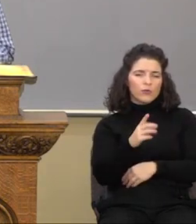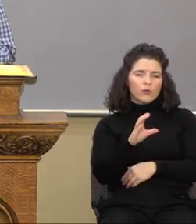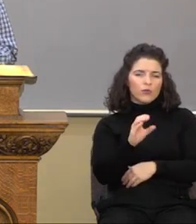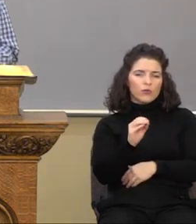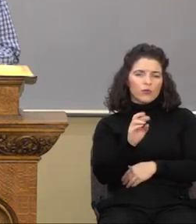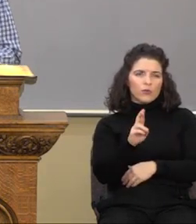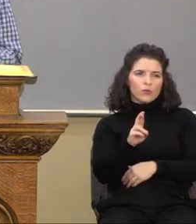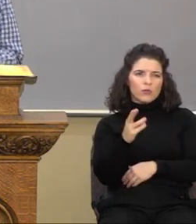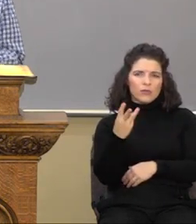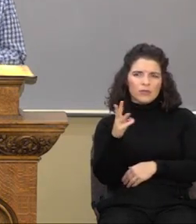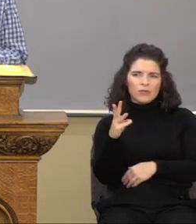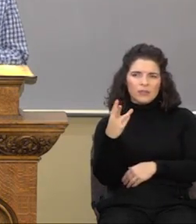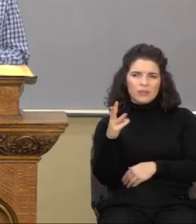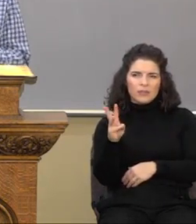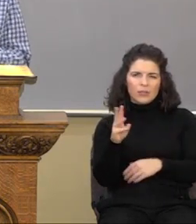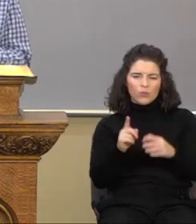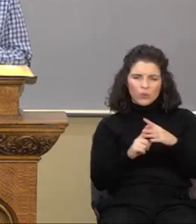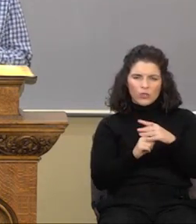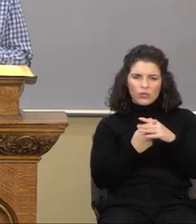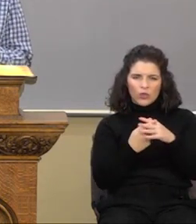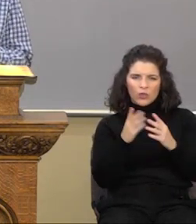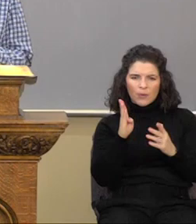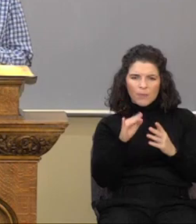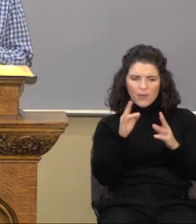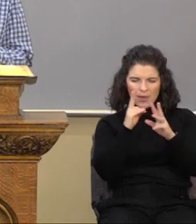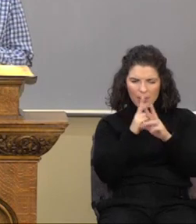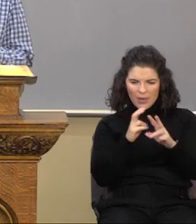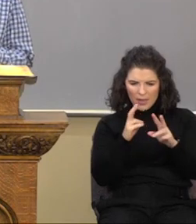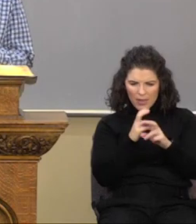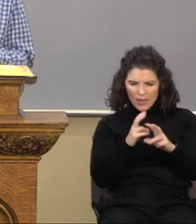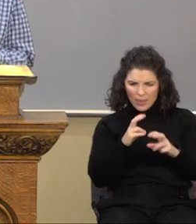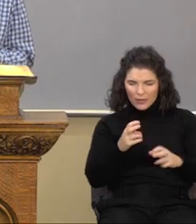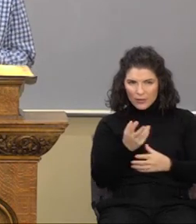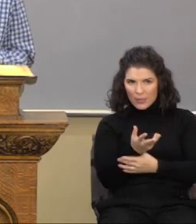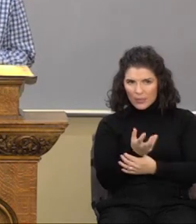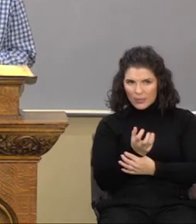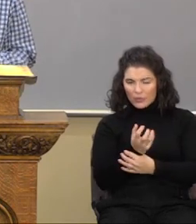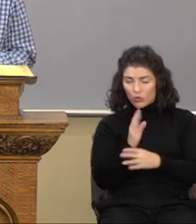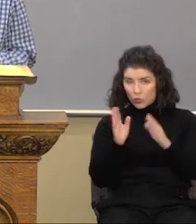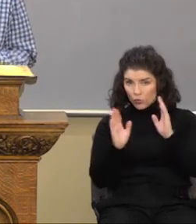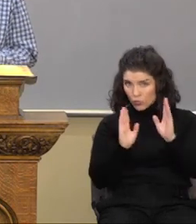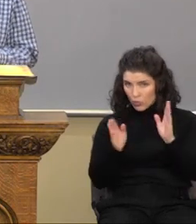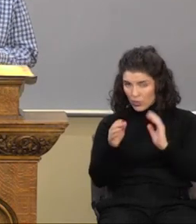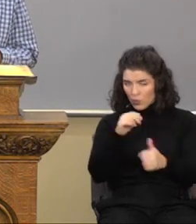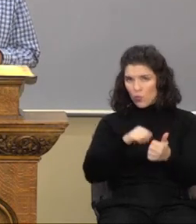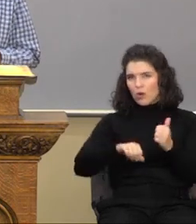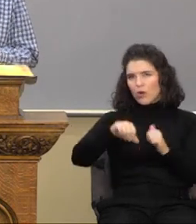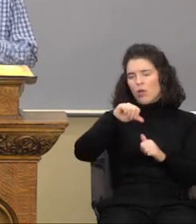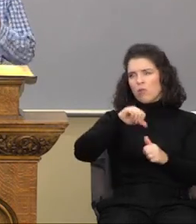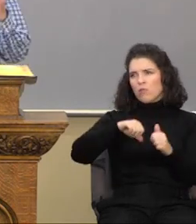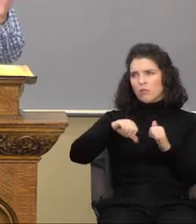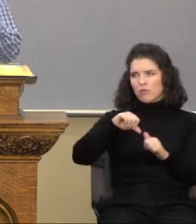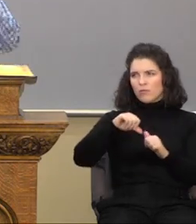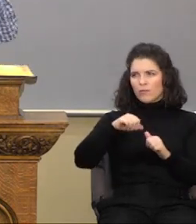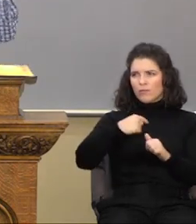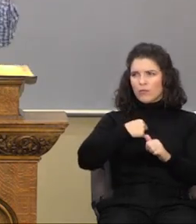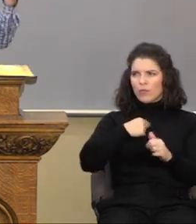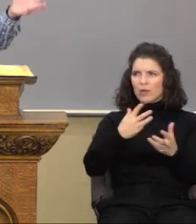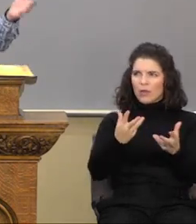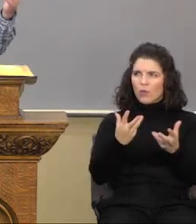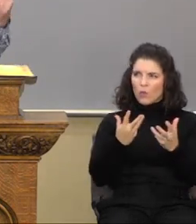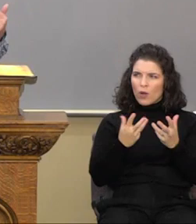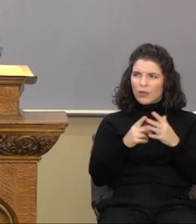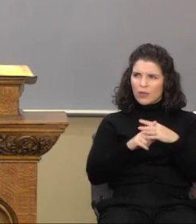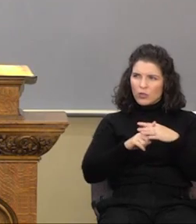chapter 16. We actually started by looking at the exhortation to greet one another. And I wanted to start with